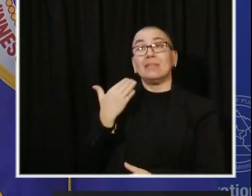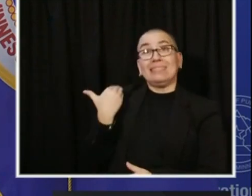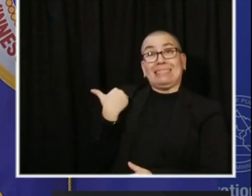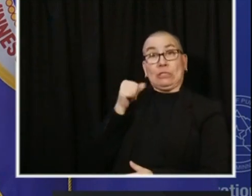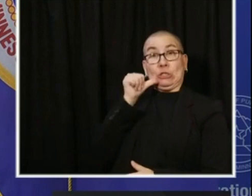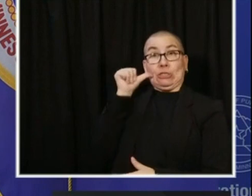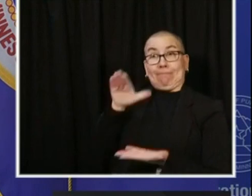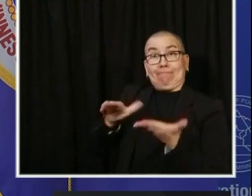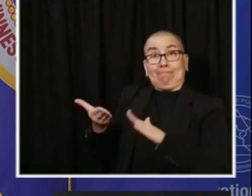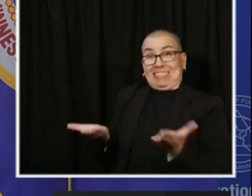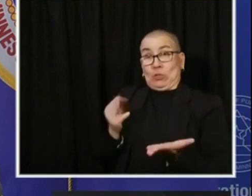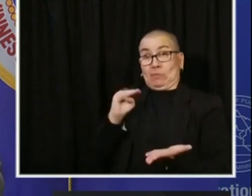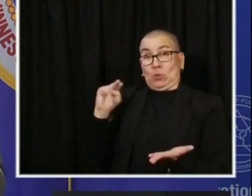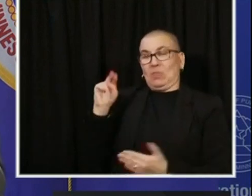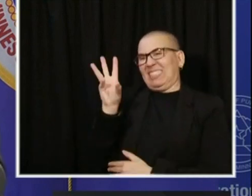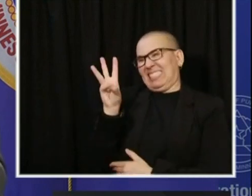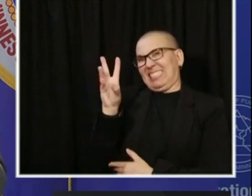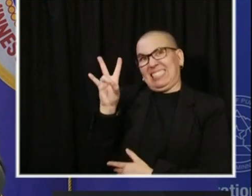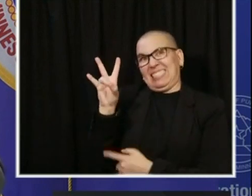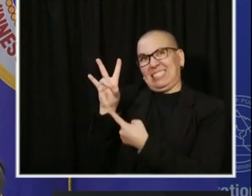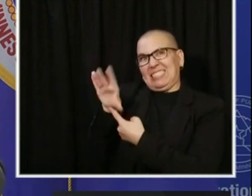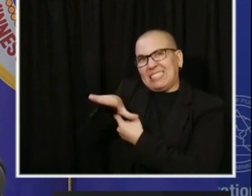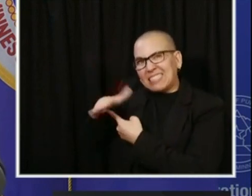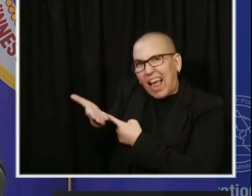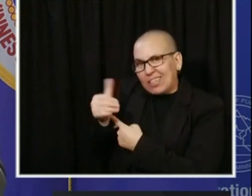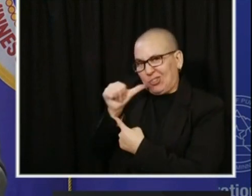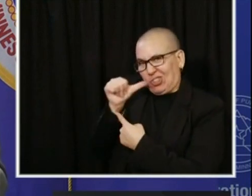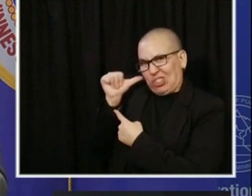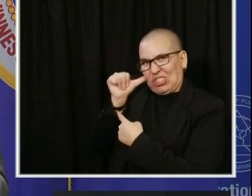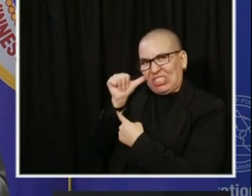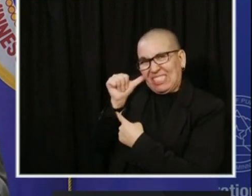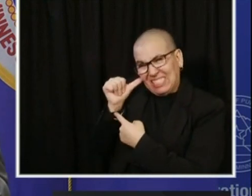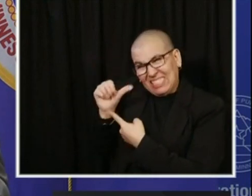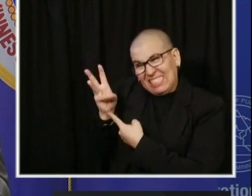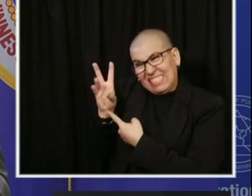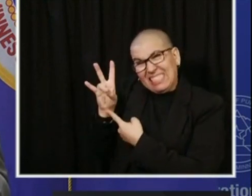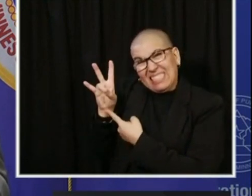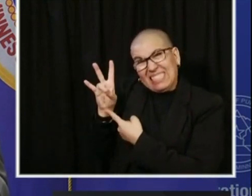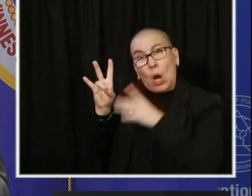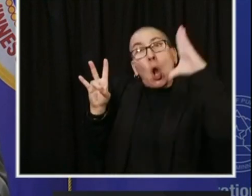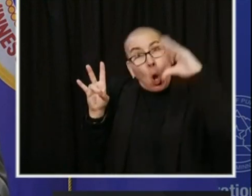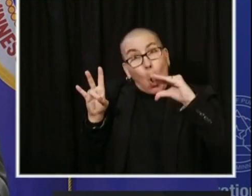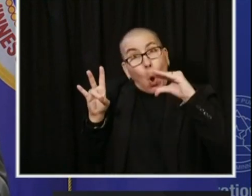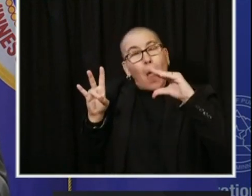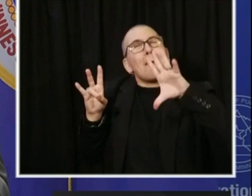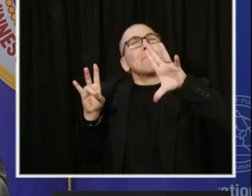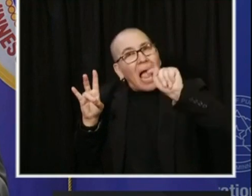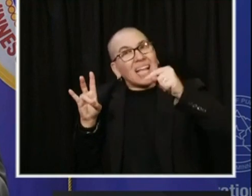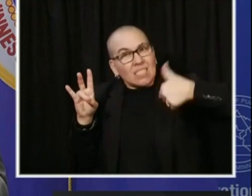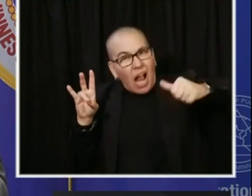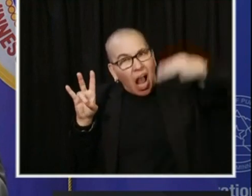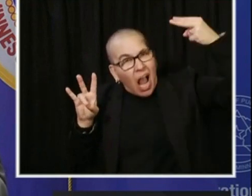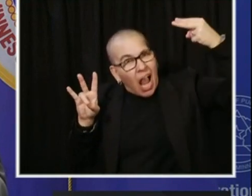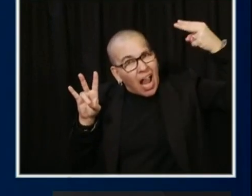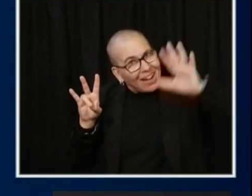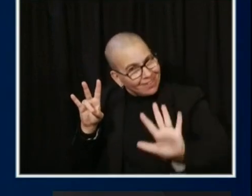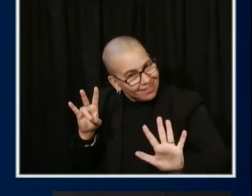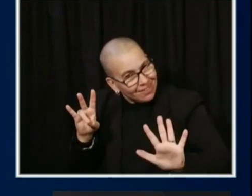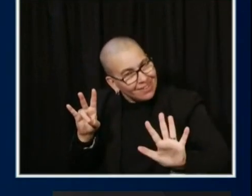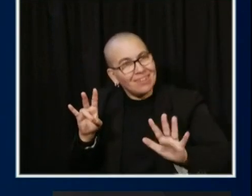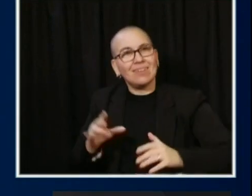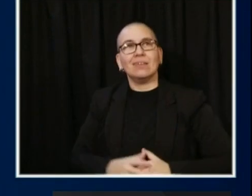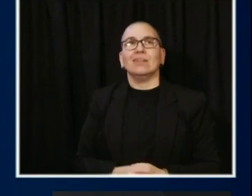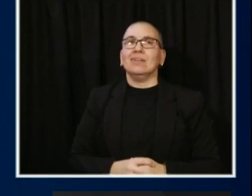-19. So there's work to be done, but we've learned a lot in nine months. So we'll keep adjusting this, keeping Minnesotans safe, keep